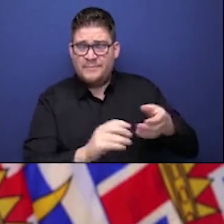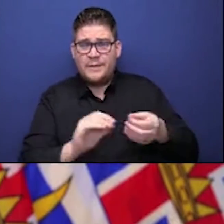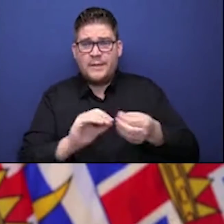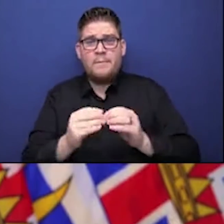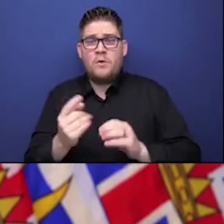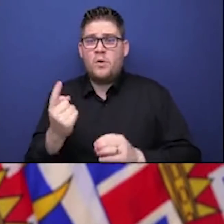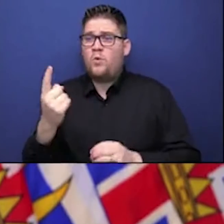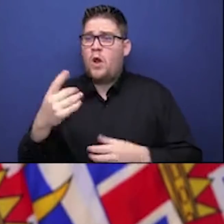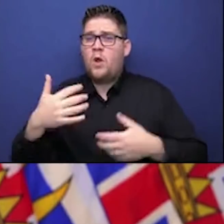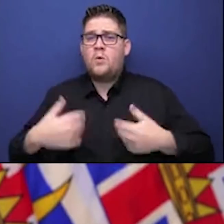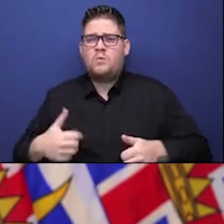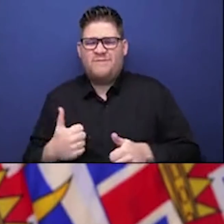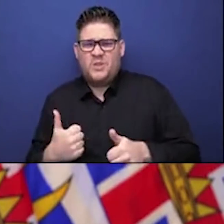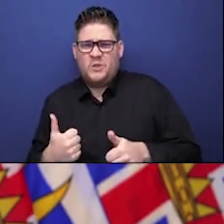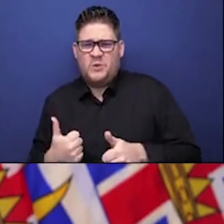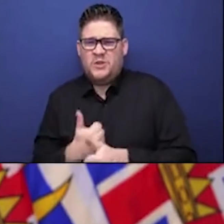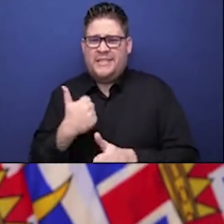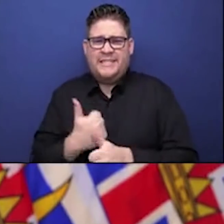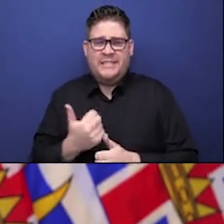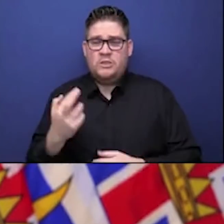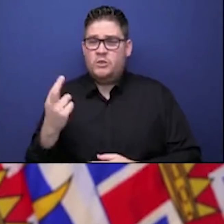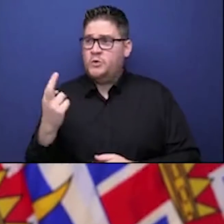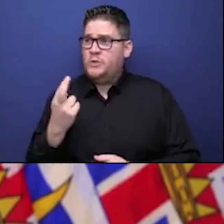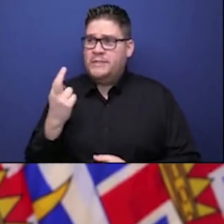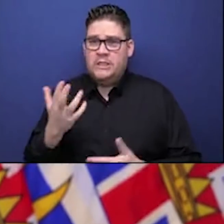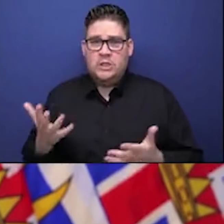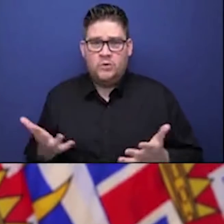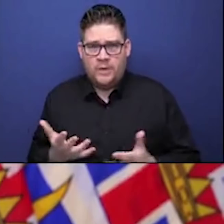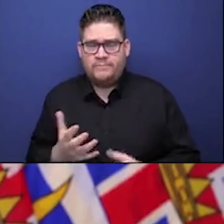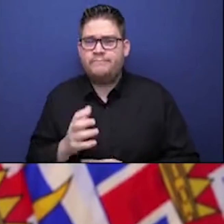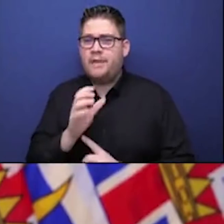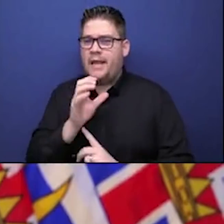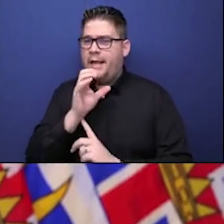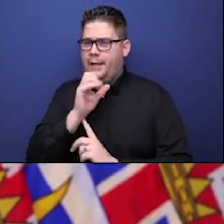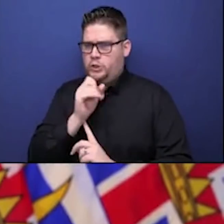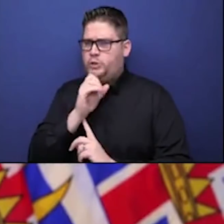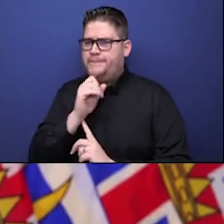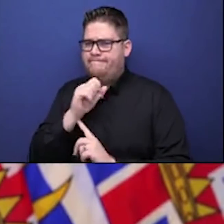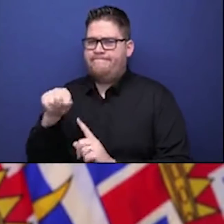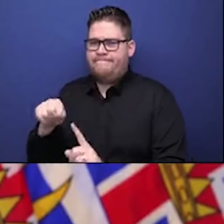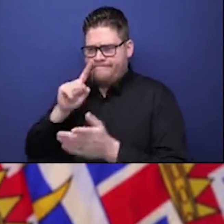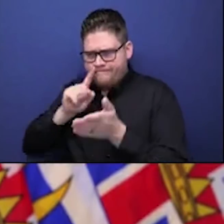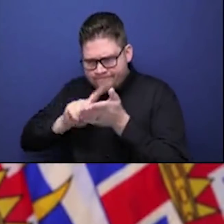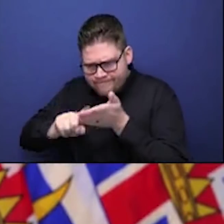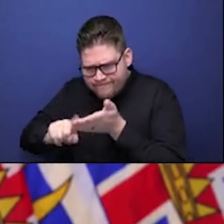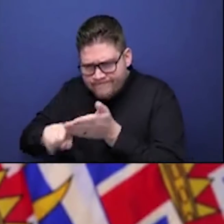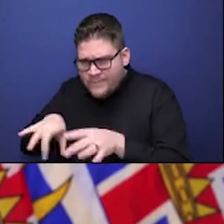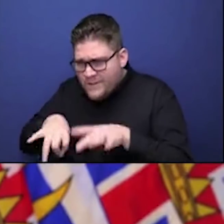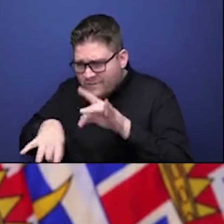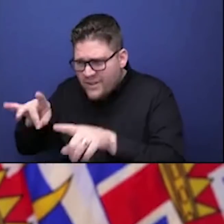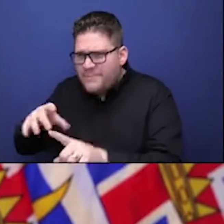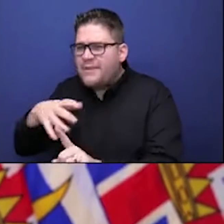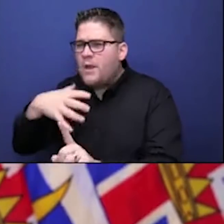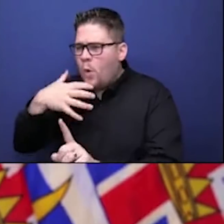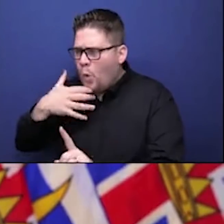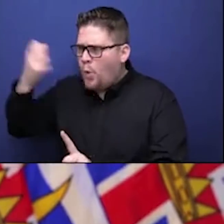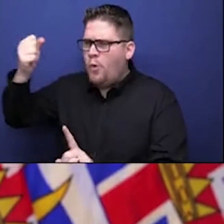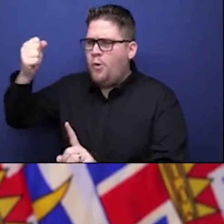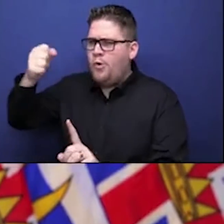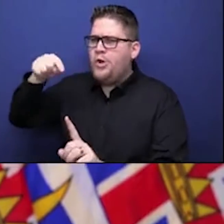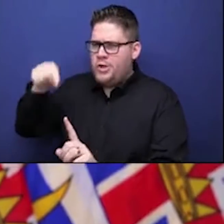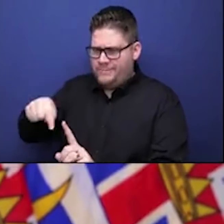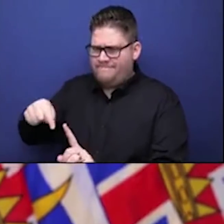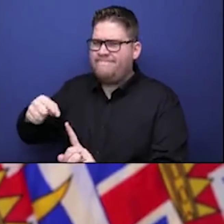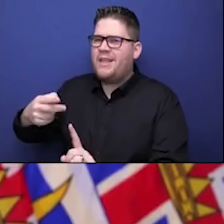ill or dying from COVID-19 is age. The older you are, the more at risk of severe illness or death you are.